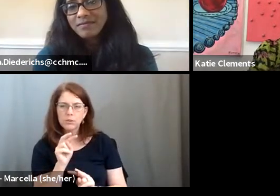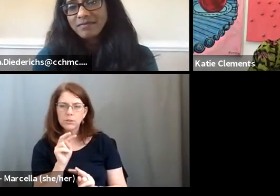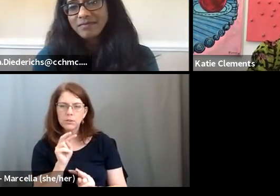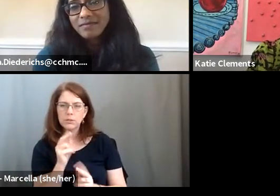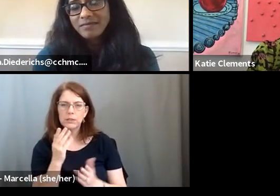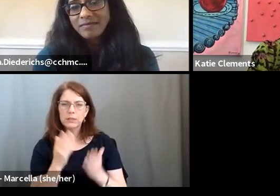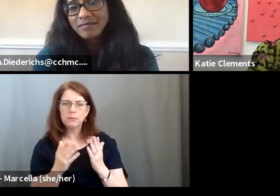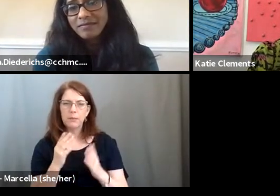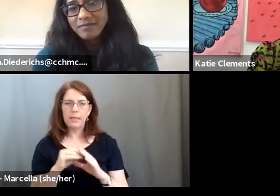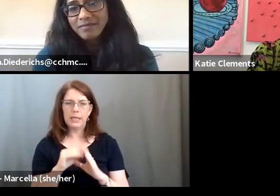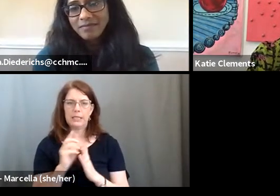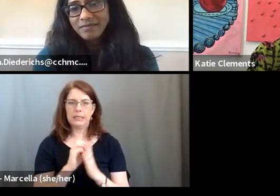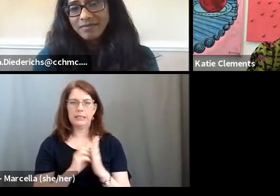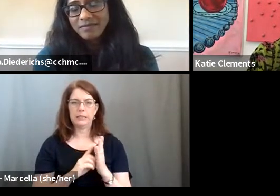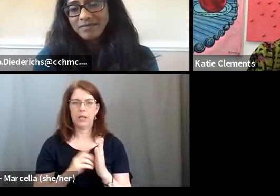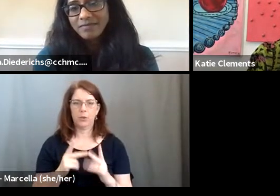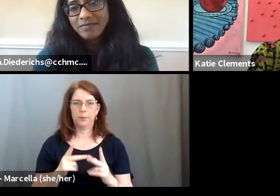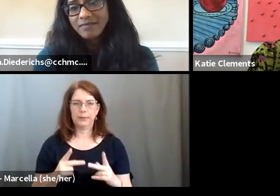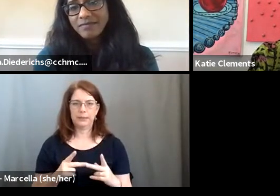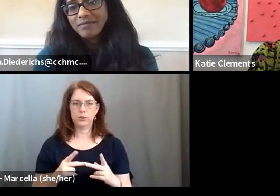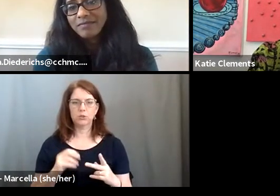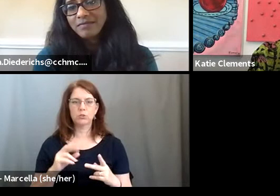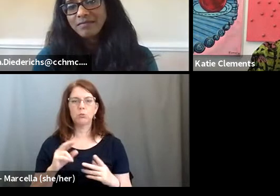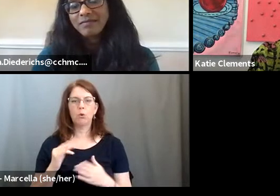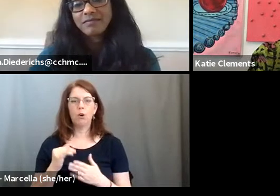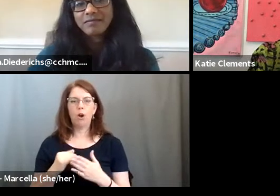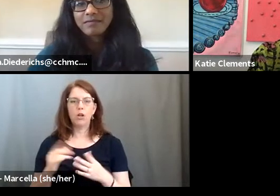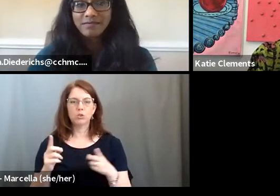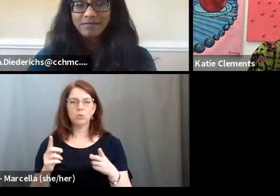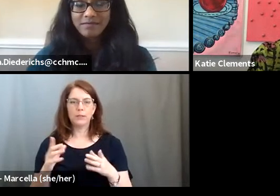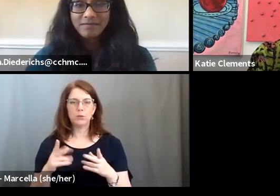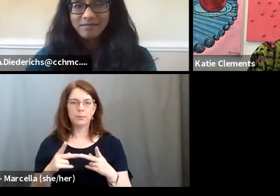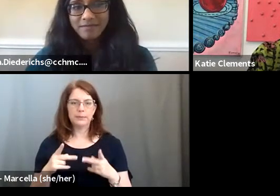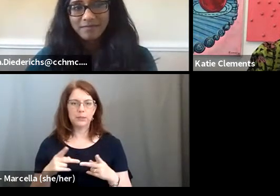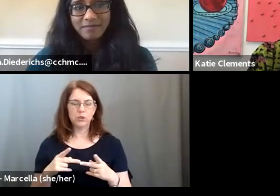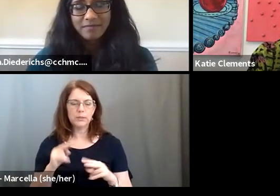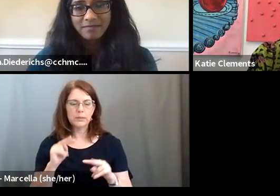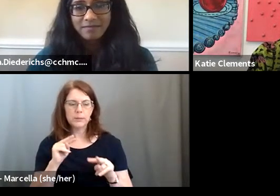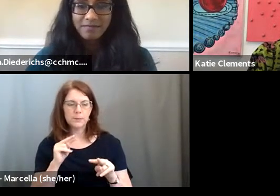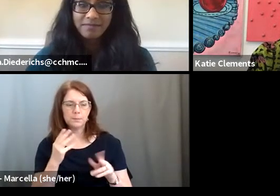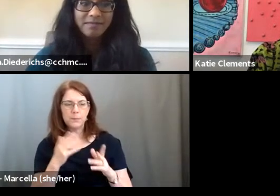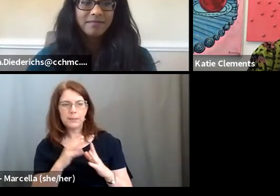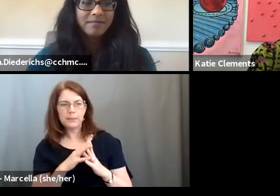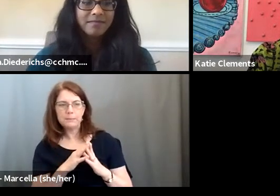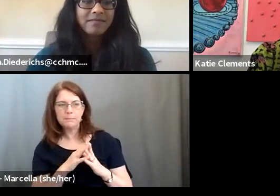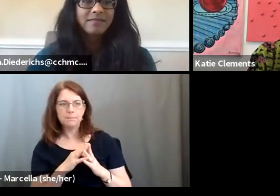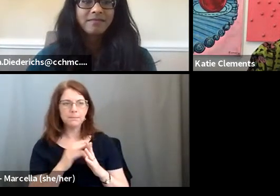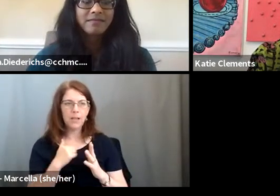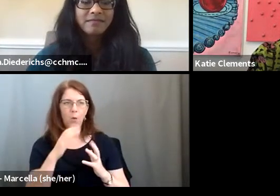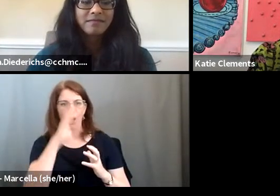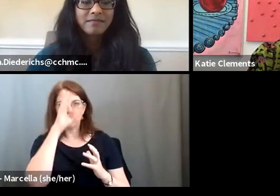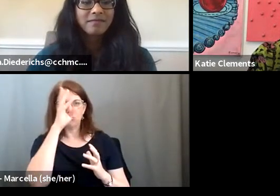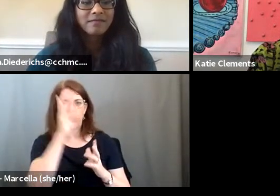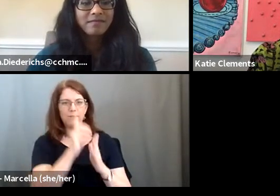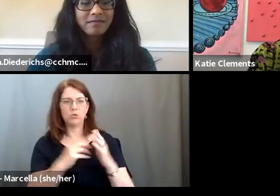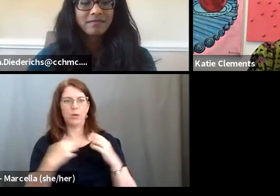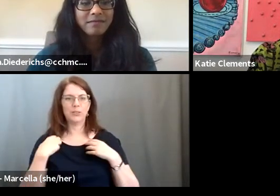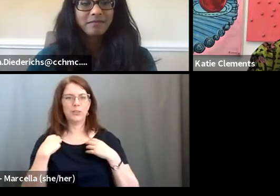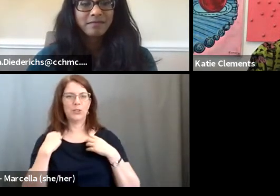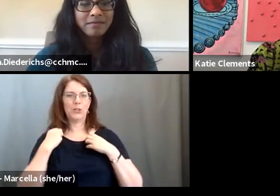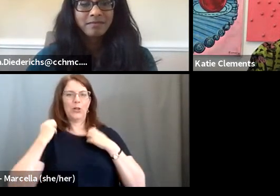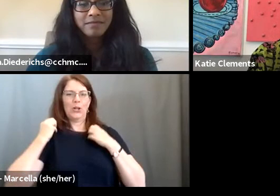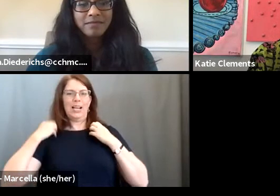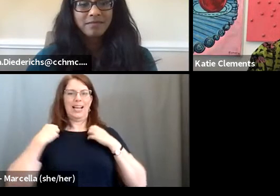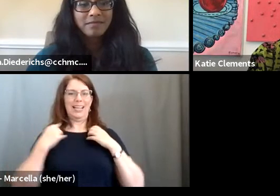be in designer positions or art director positions, looking at a creative director position, position, being, um, excited